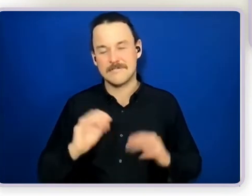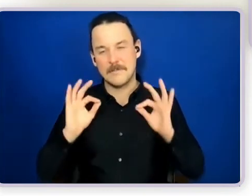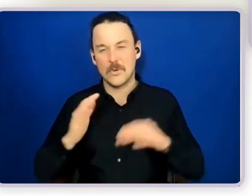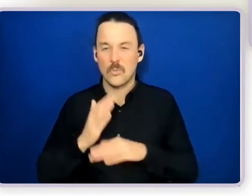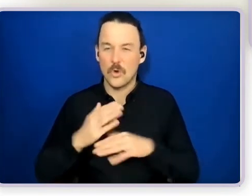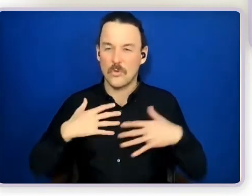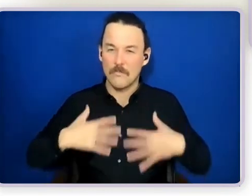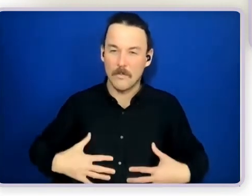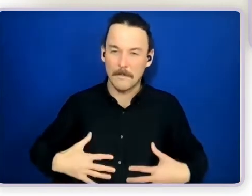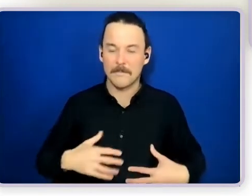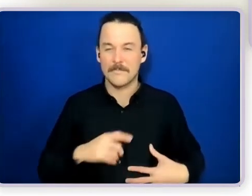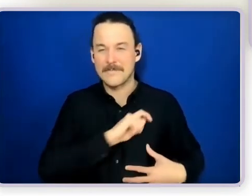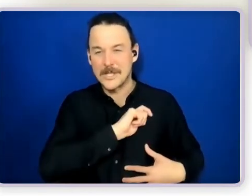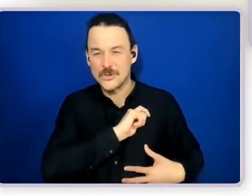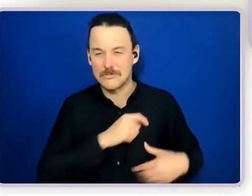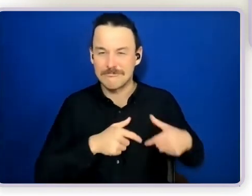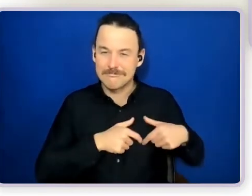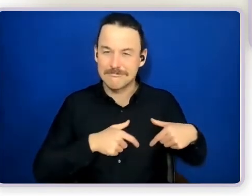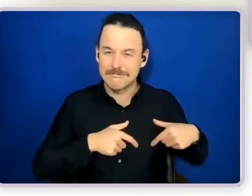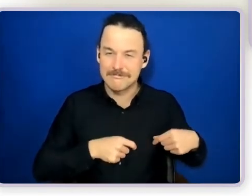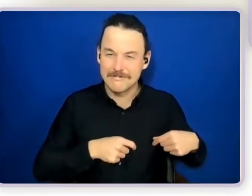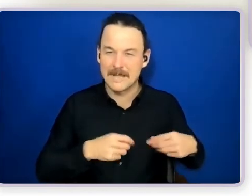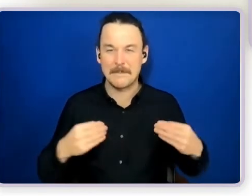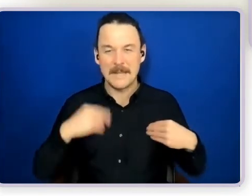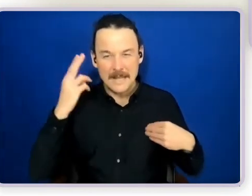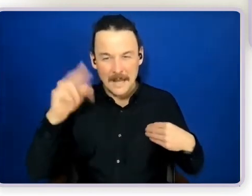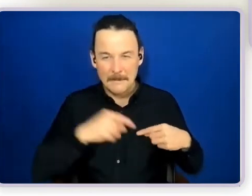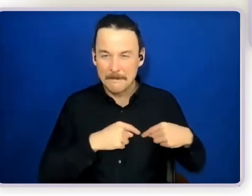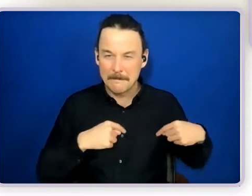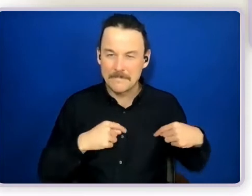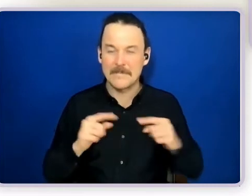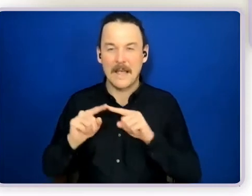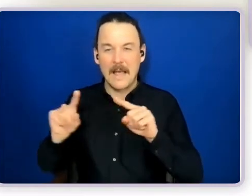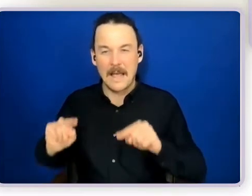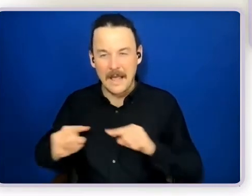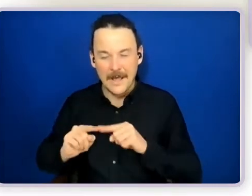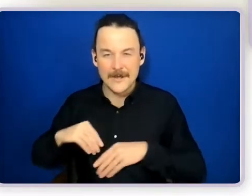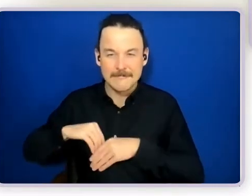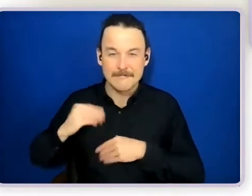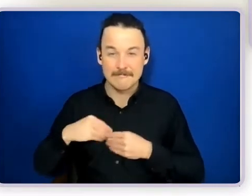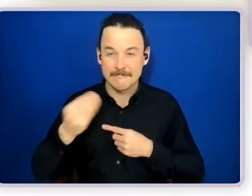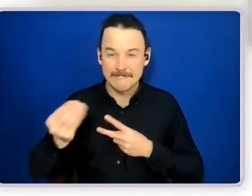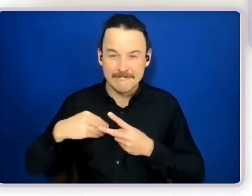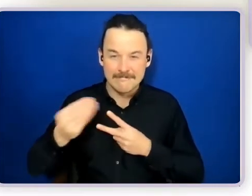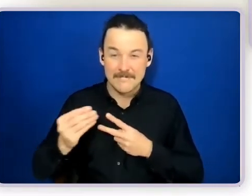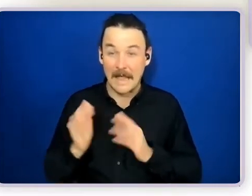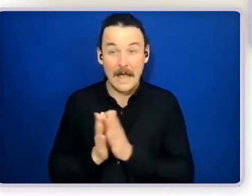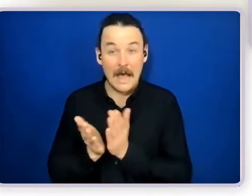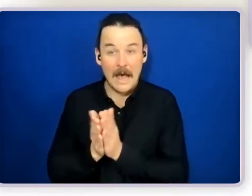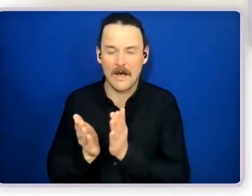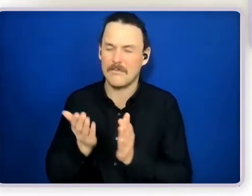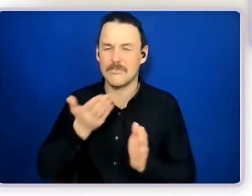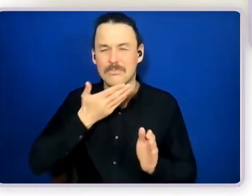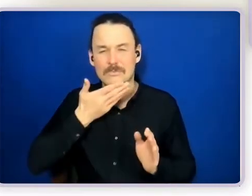sell her cards. She's got valued imagery around her. Her cards are beautifully handcrafted and designed. They're top